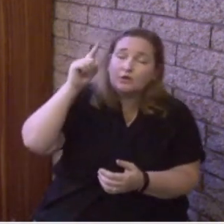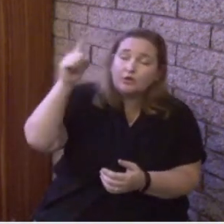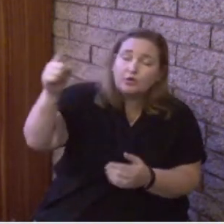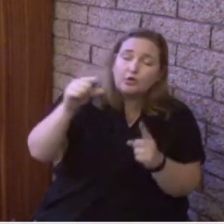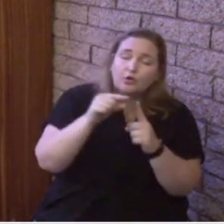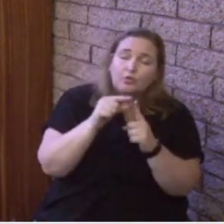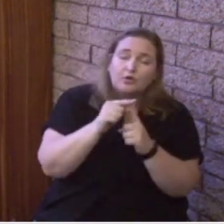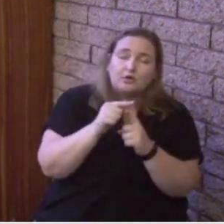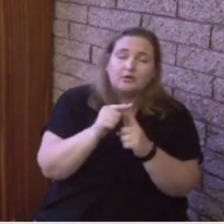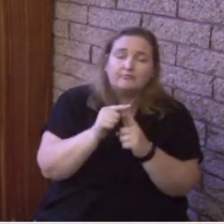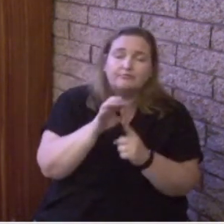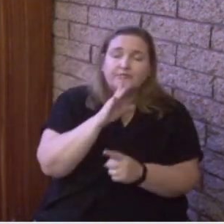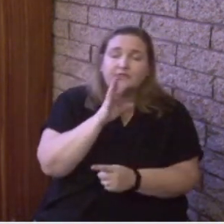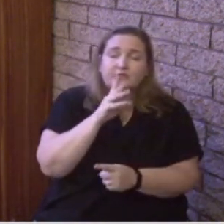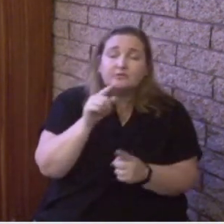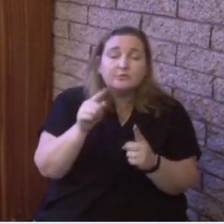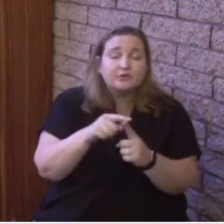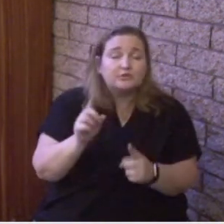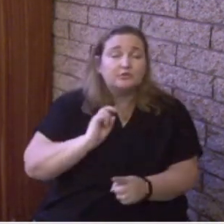speak to us today.